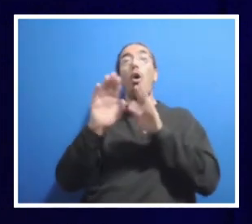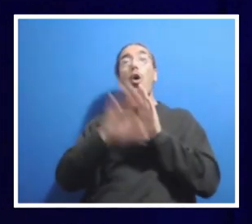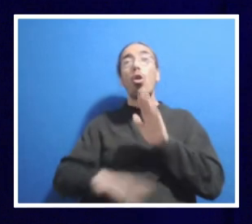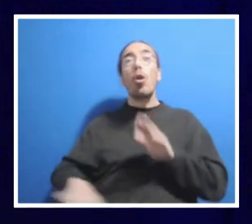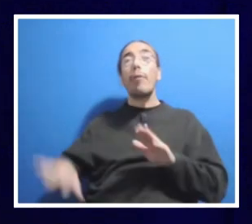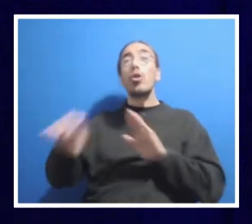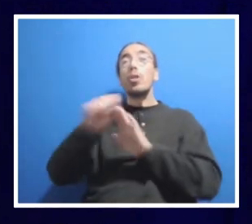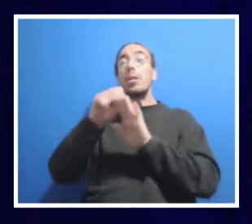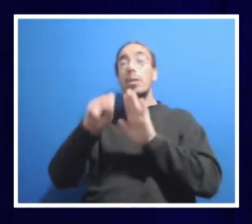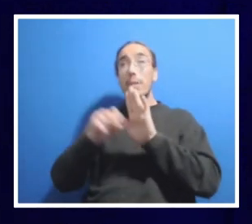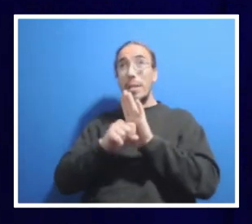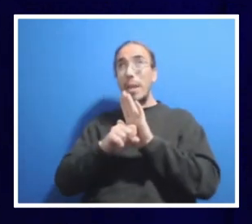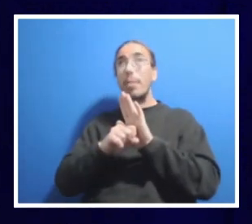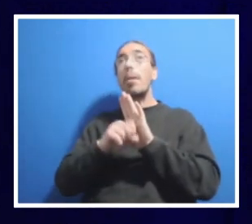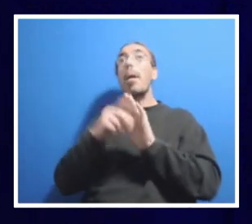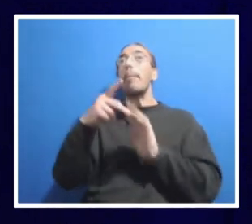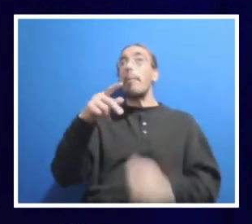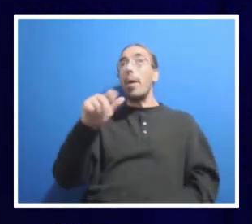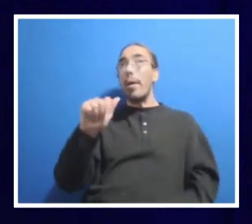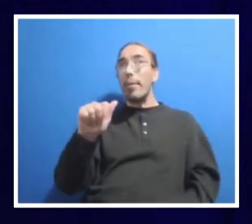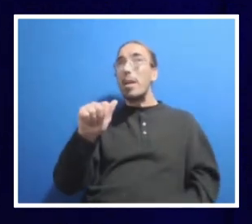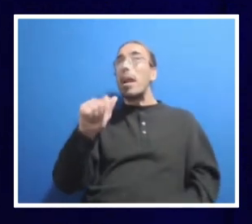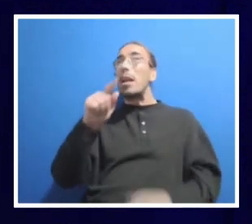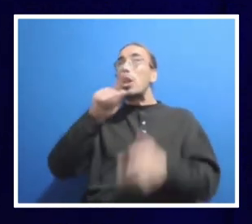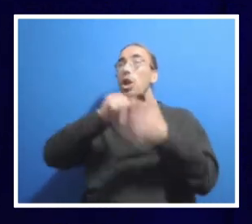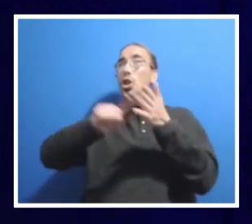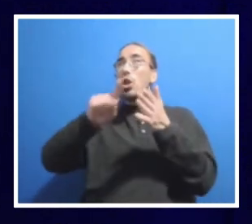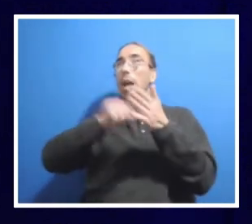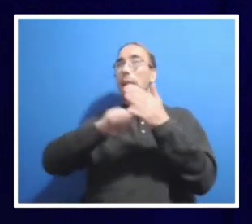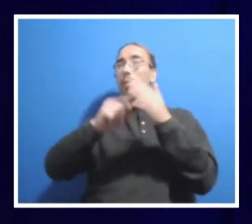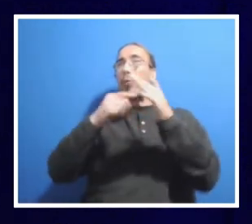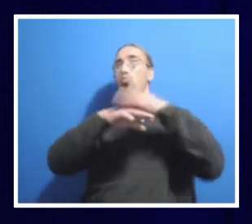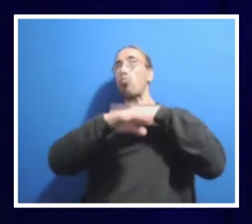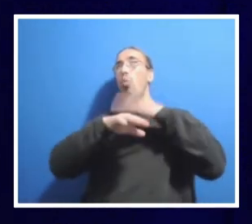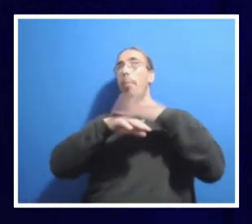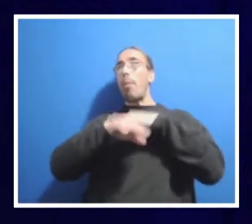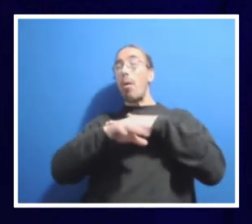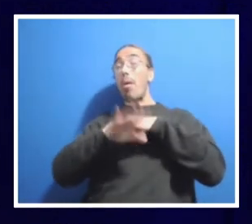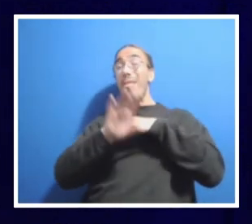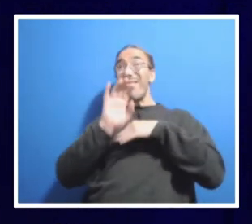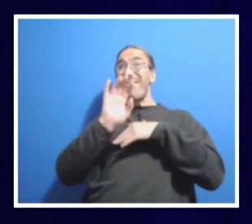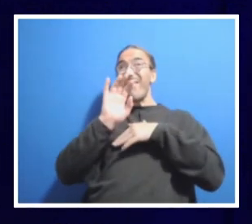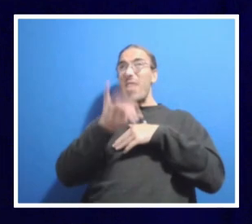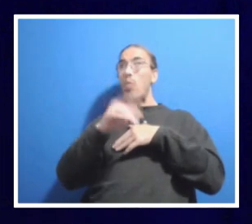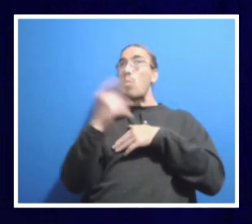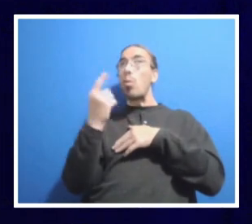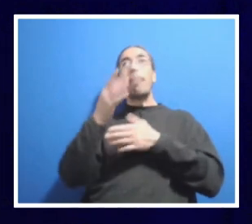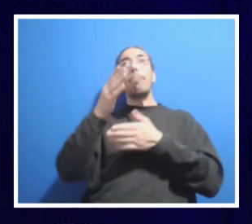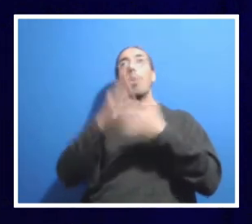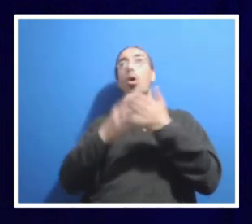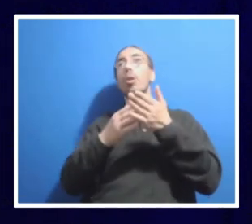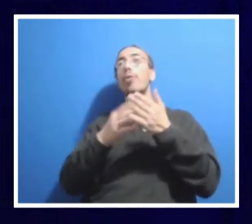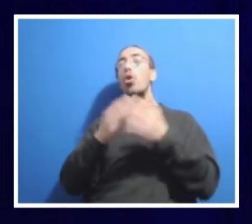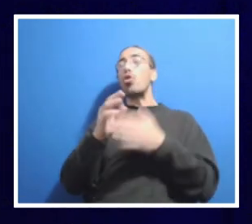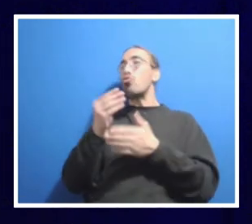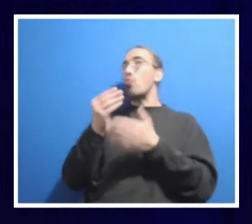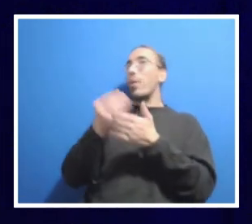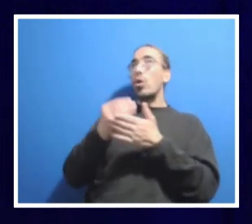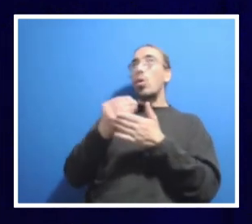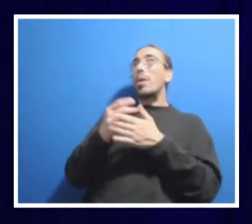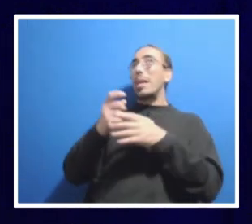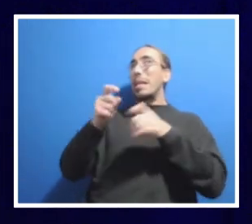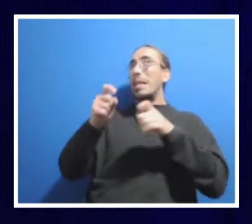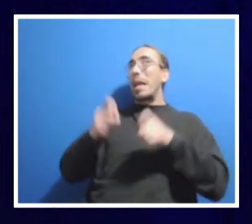at enrollment. As I've said before, that's the only part of our revenue stream that we have some control over.